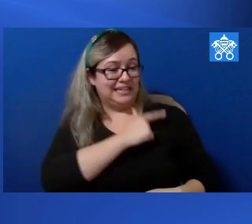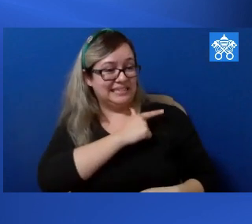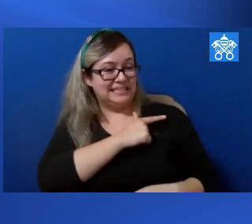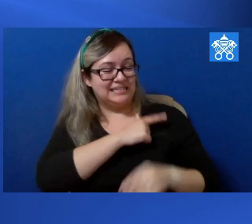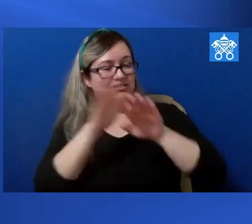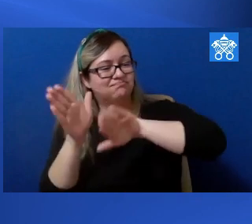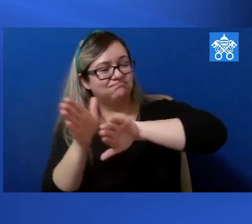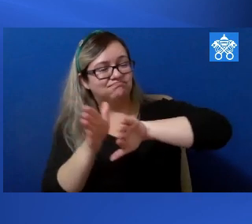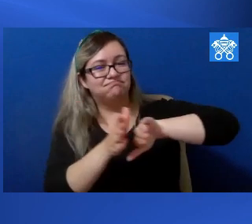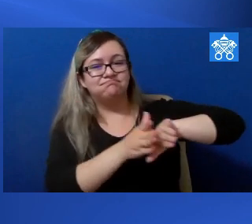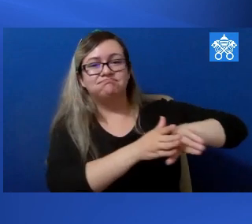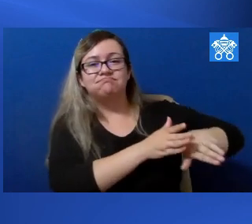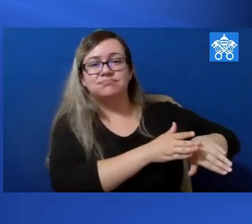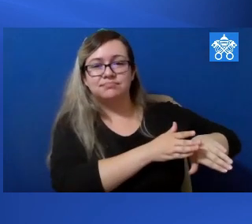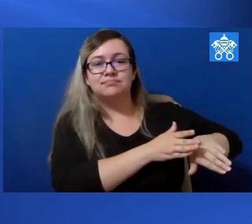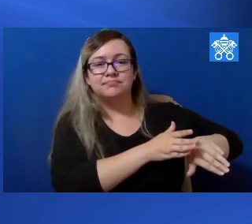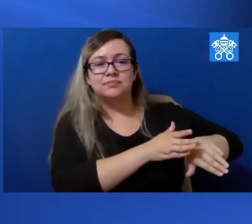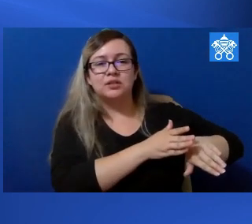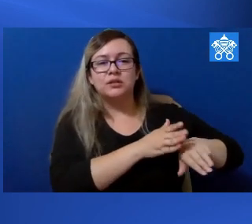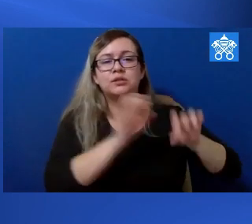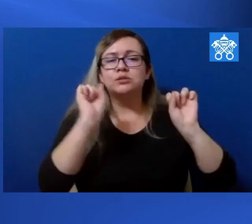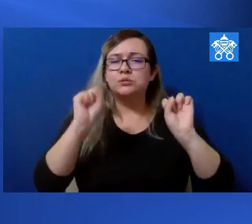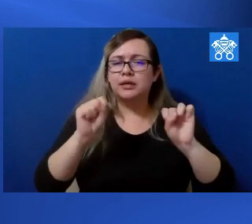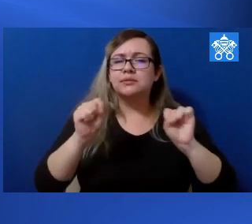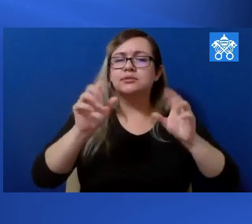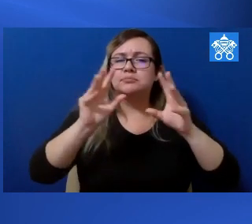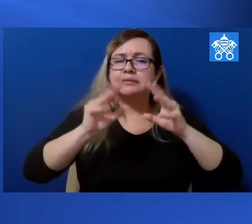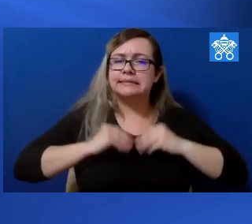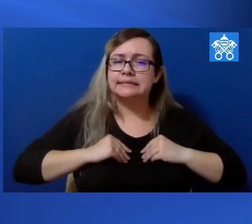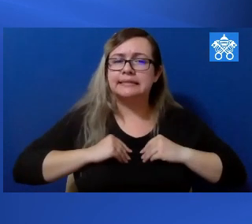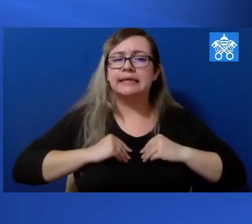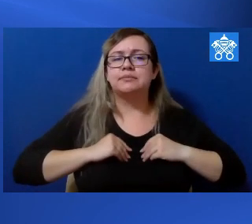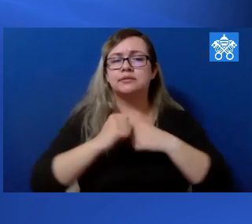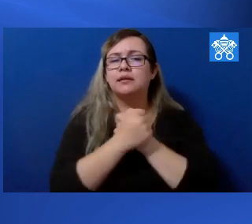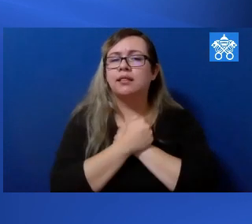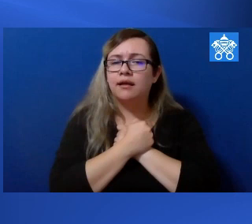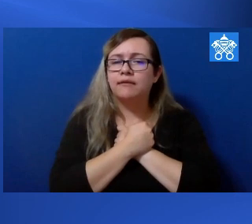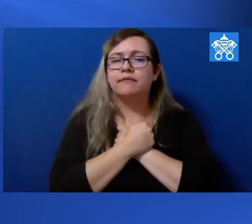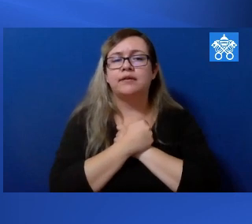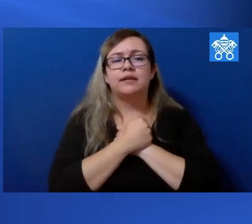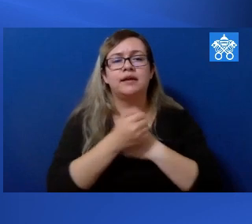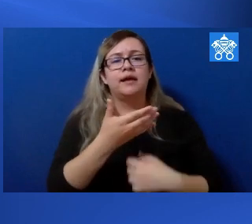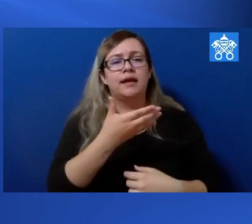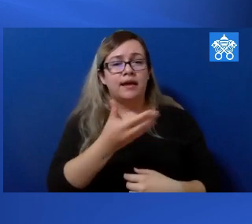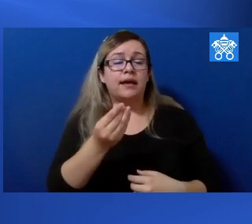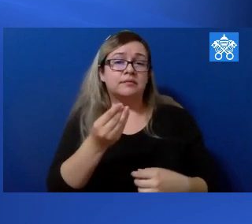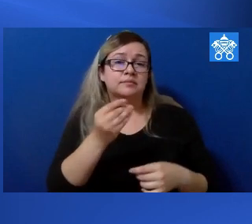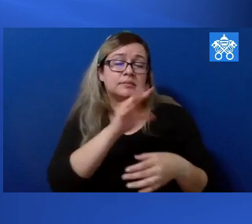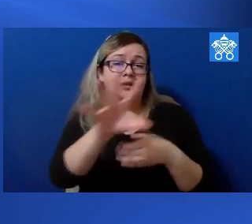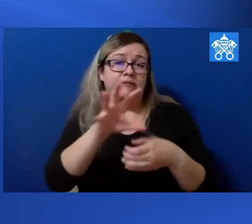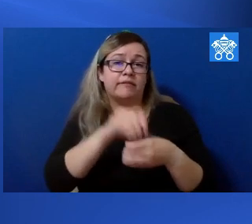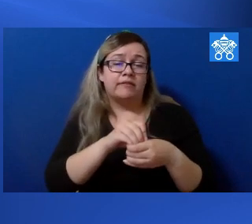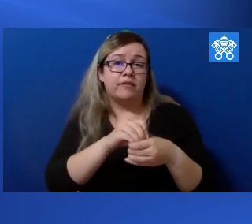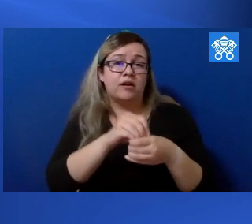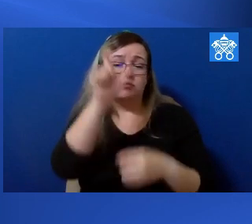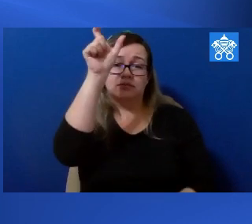overcome laziness in order to cross through the risk of love, which even involves the cross.